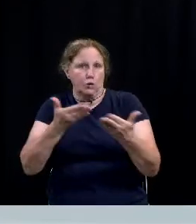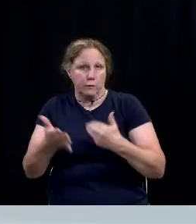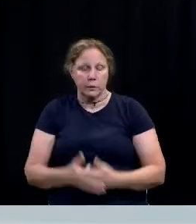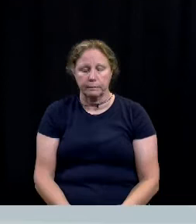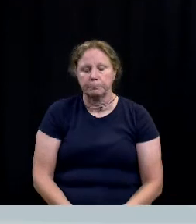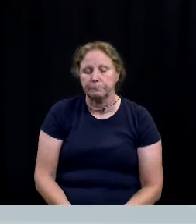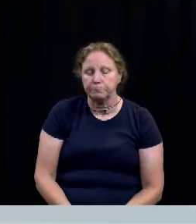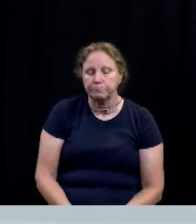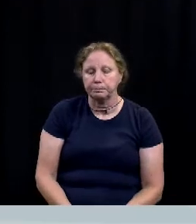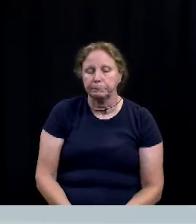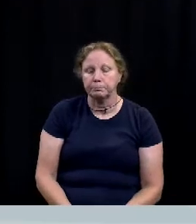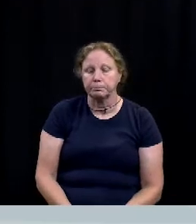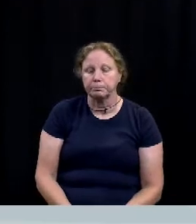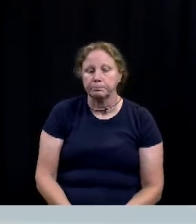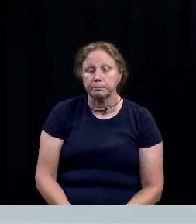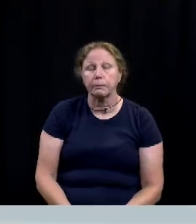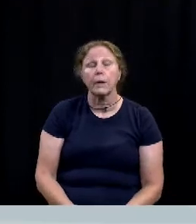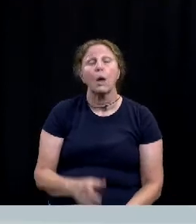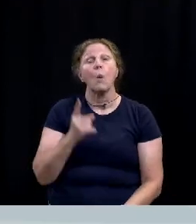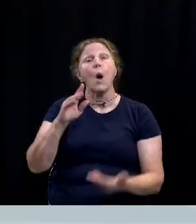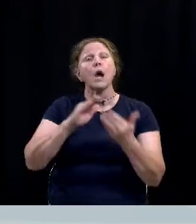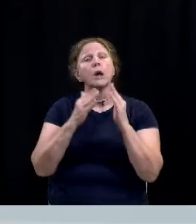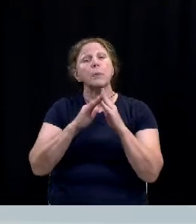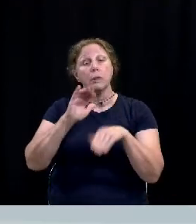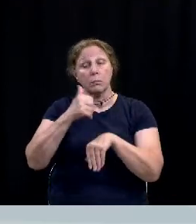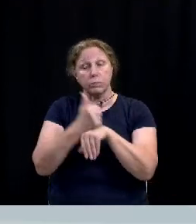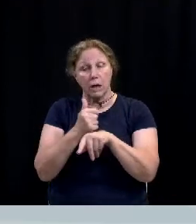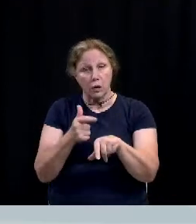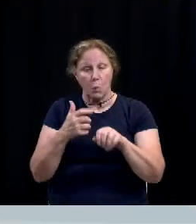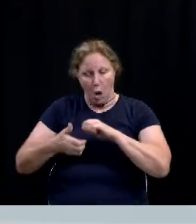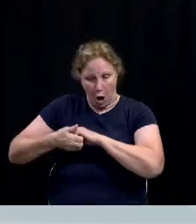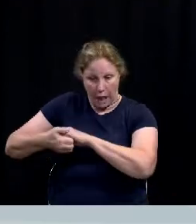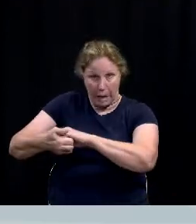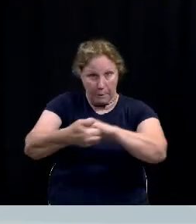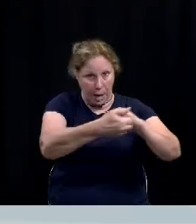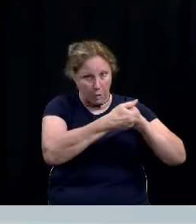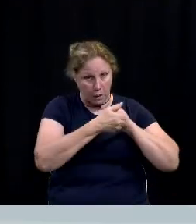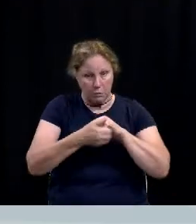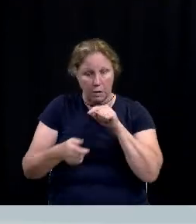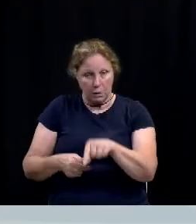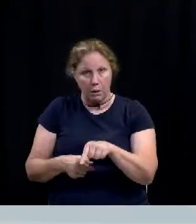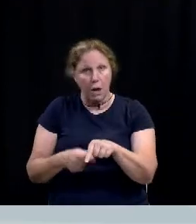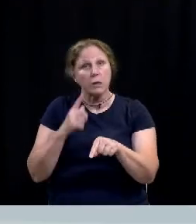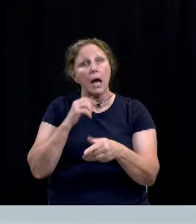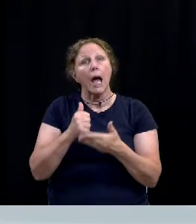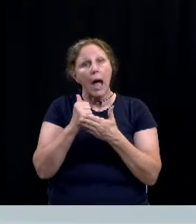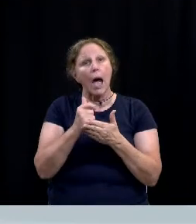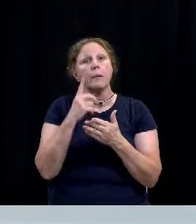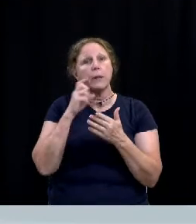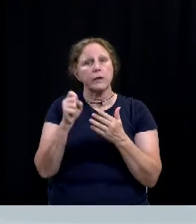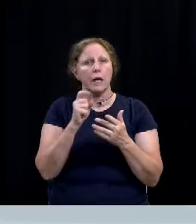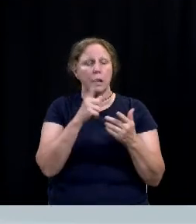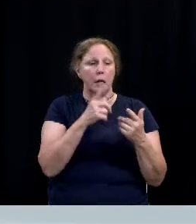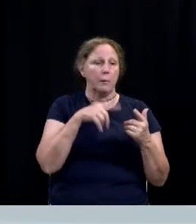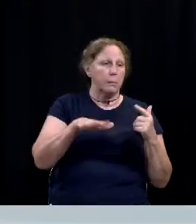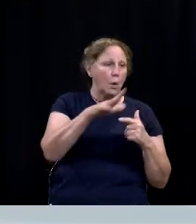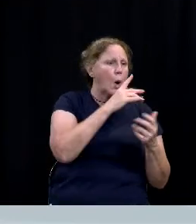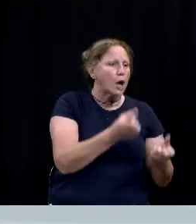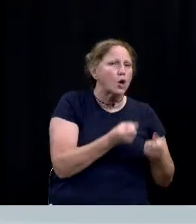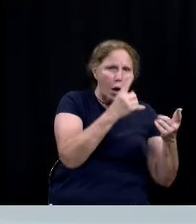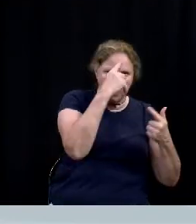one of the community-based initiatives is work on a collaborative approach to public goods investment to help address social drivers of mental health